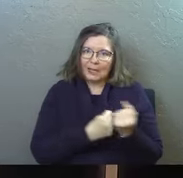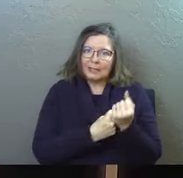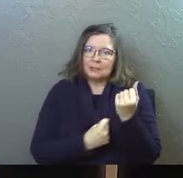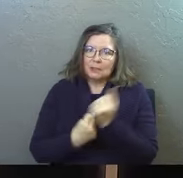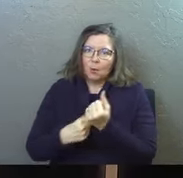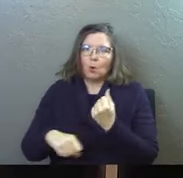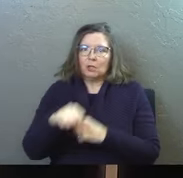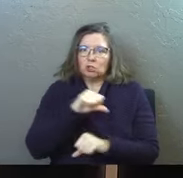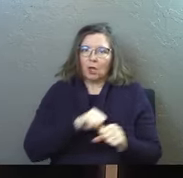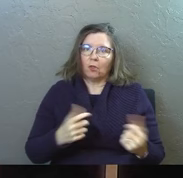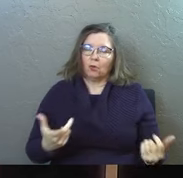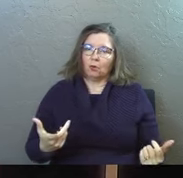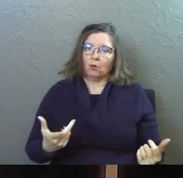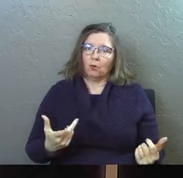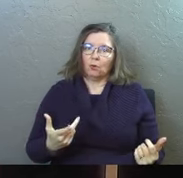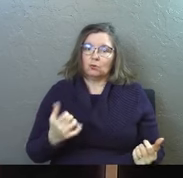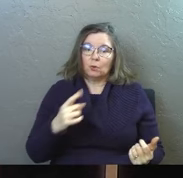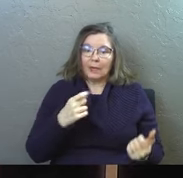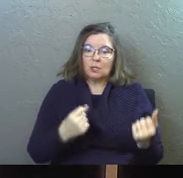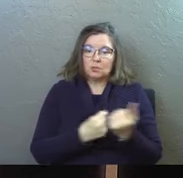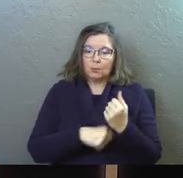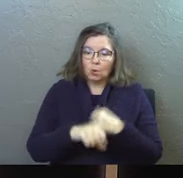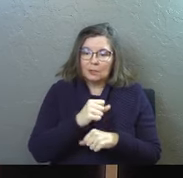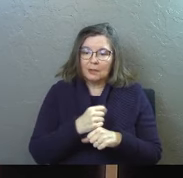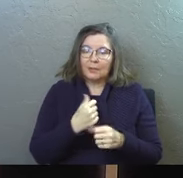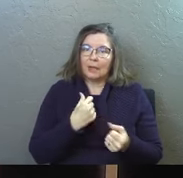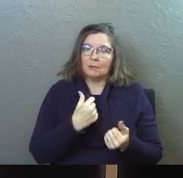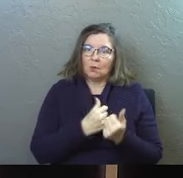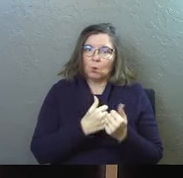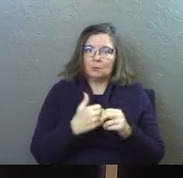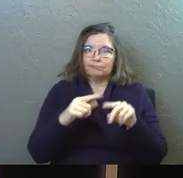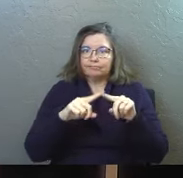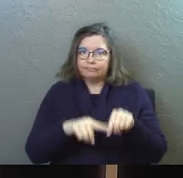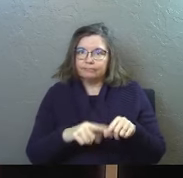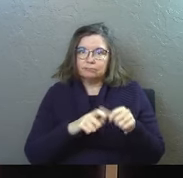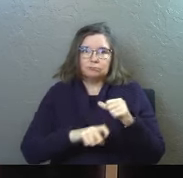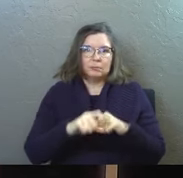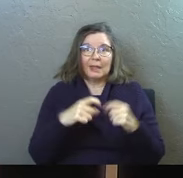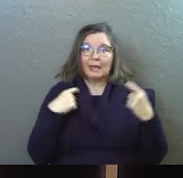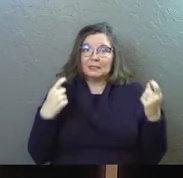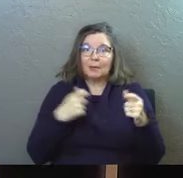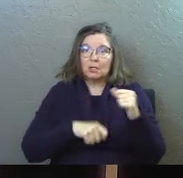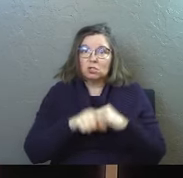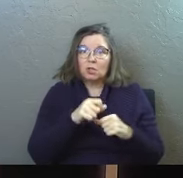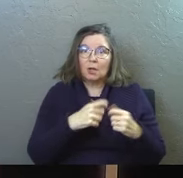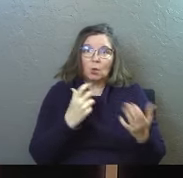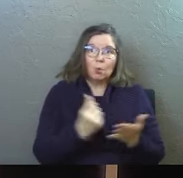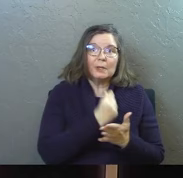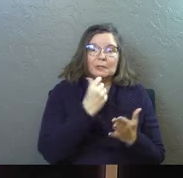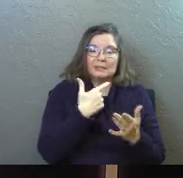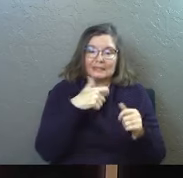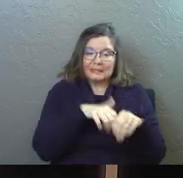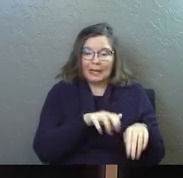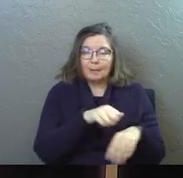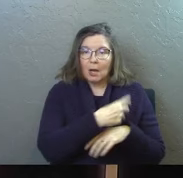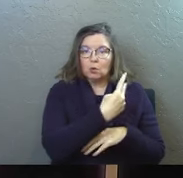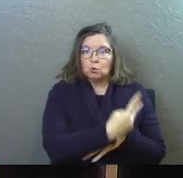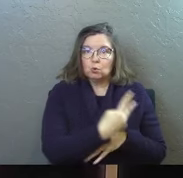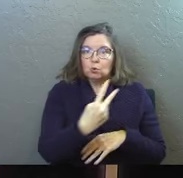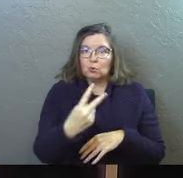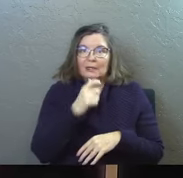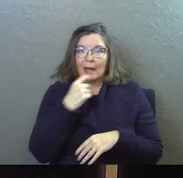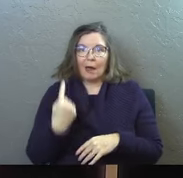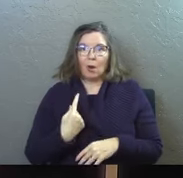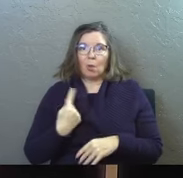support each other they could support each other they hold each other accountable they could celebrate each other's wins he sent them out two by two